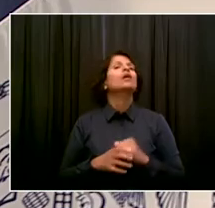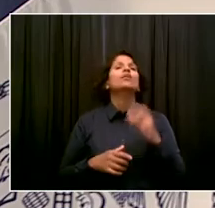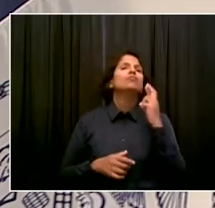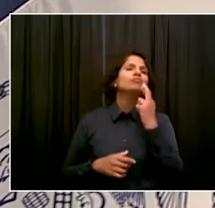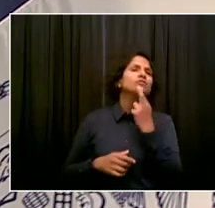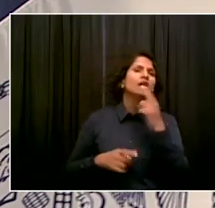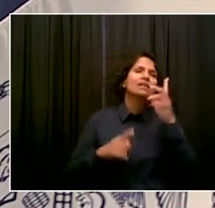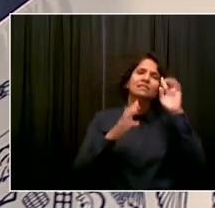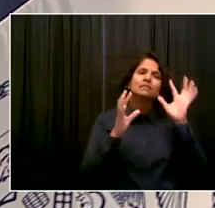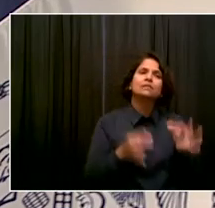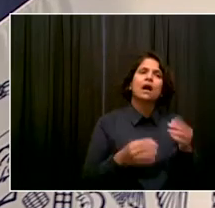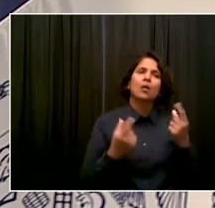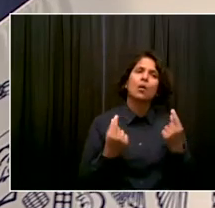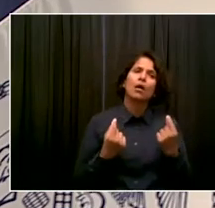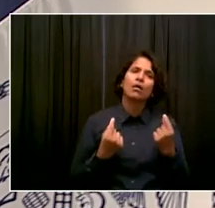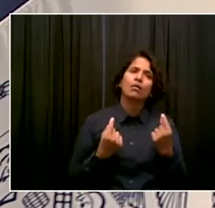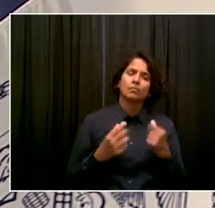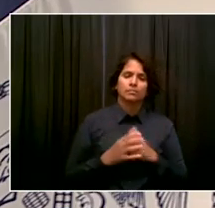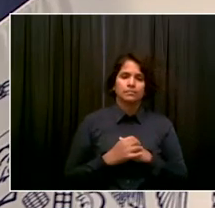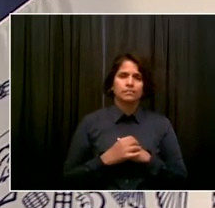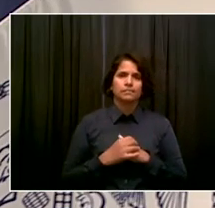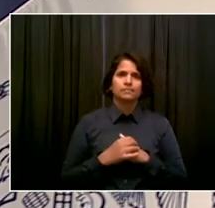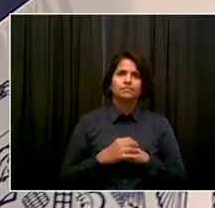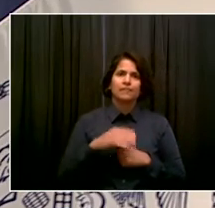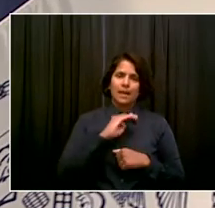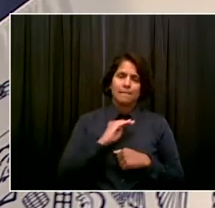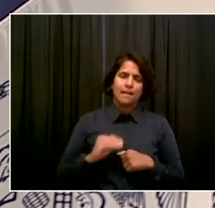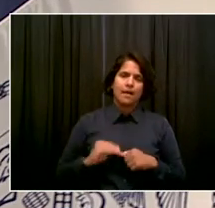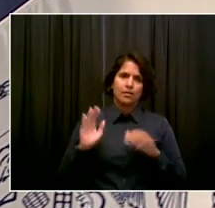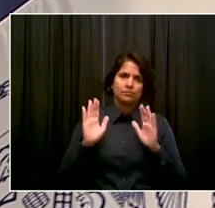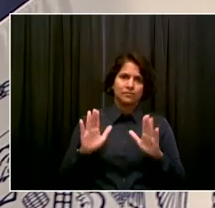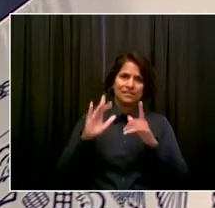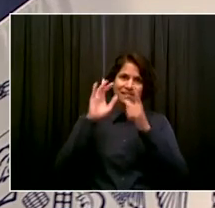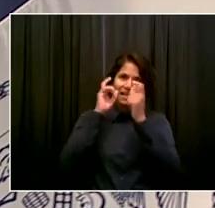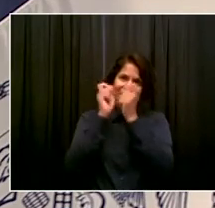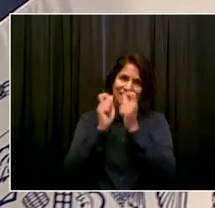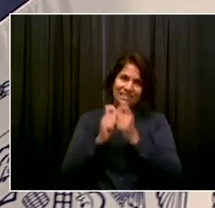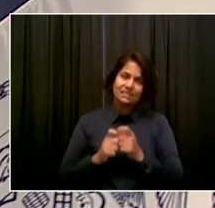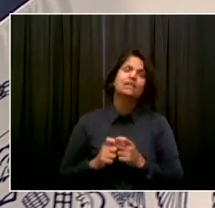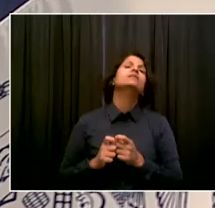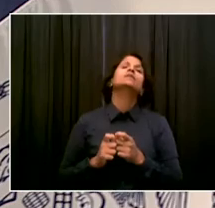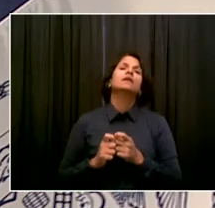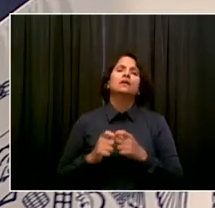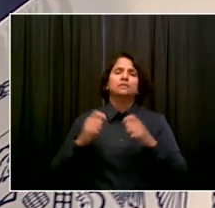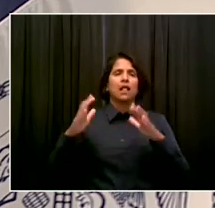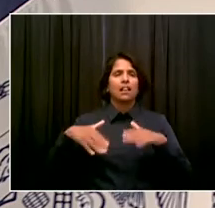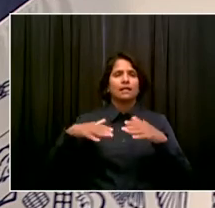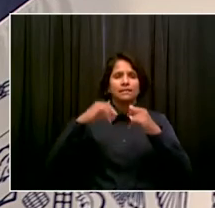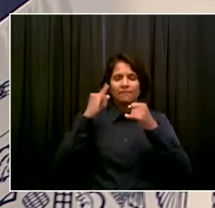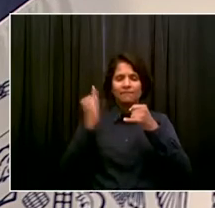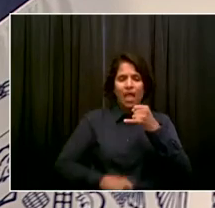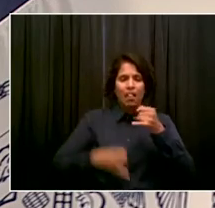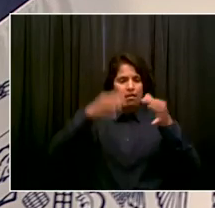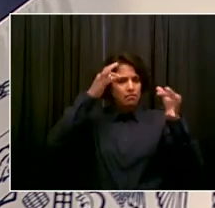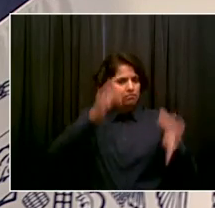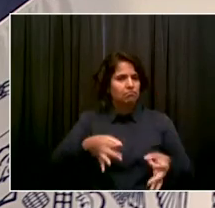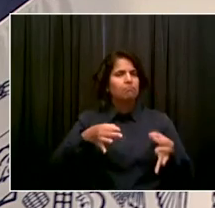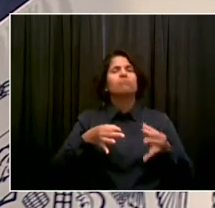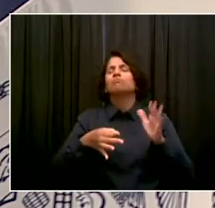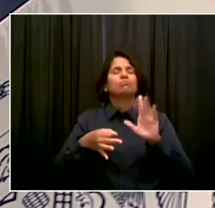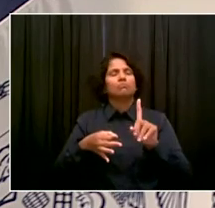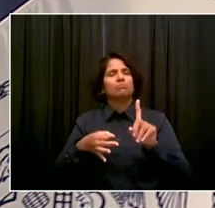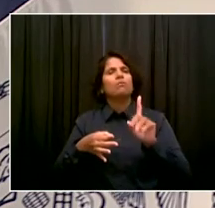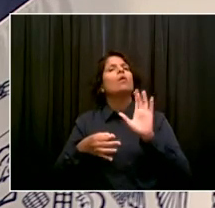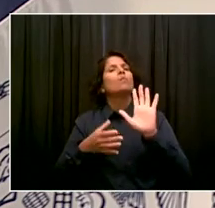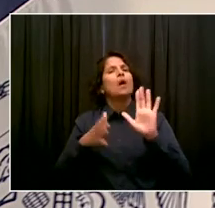is going to be finalized over the next two weeks in consultation with the business community and our health care